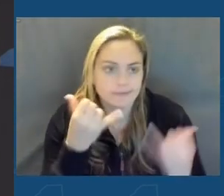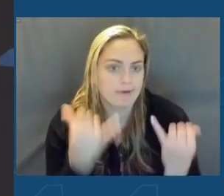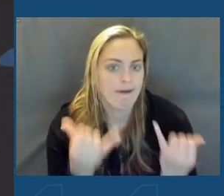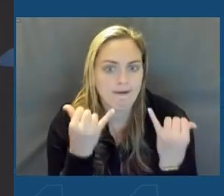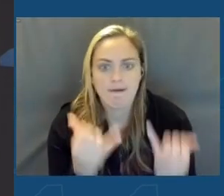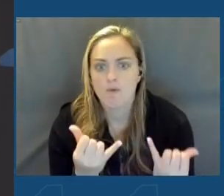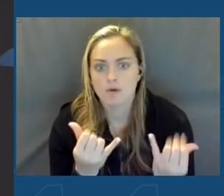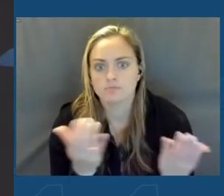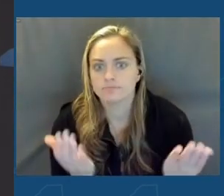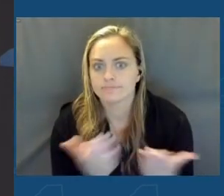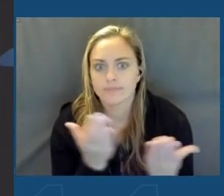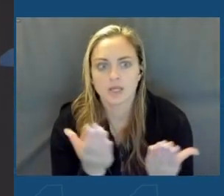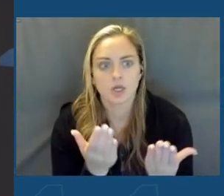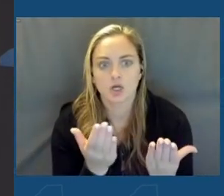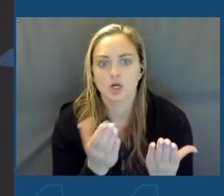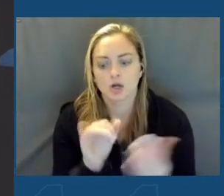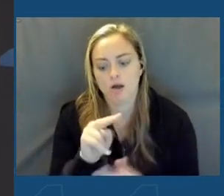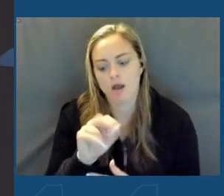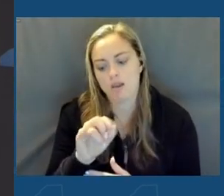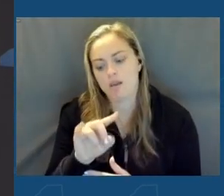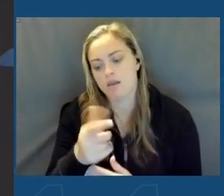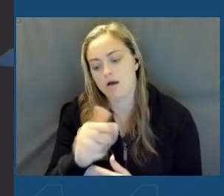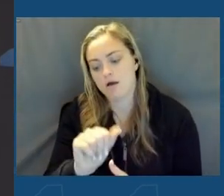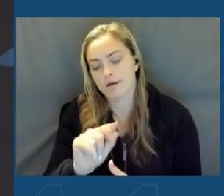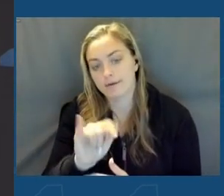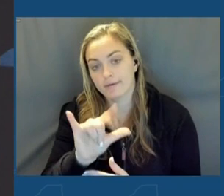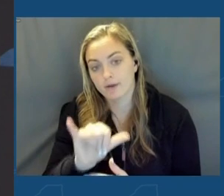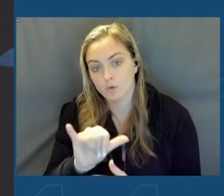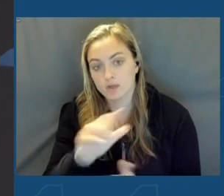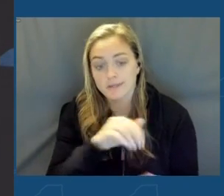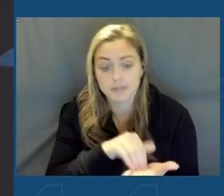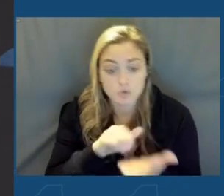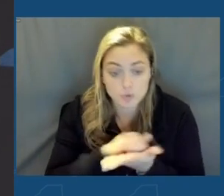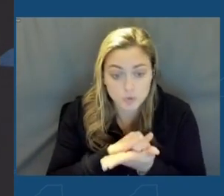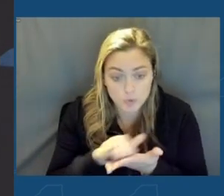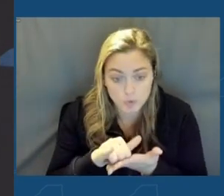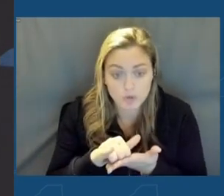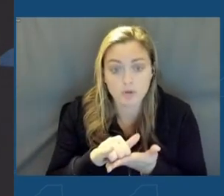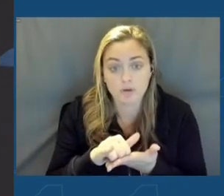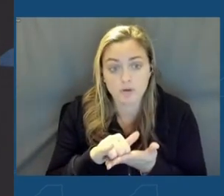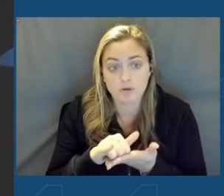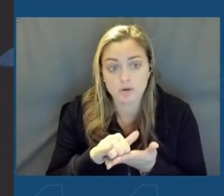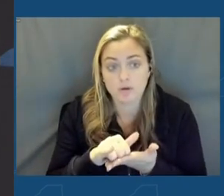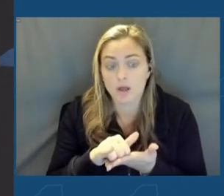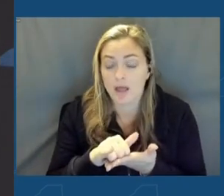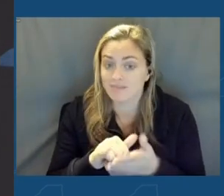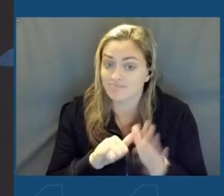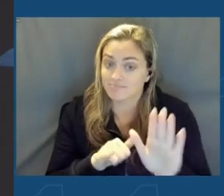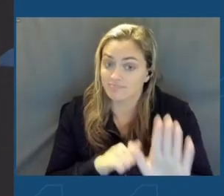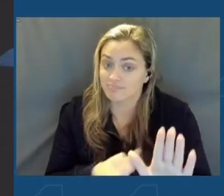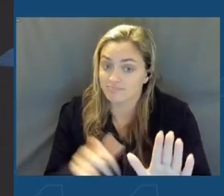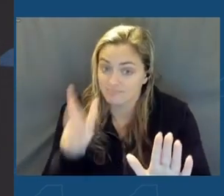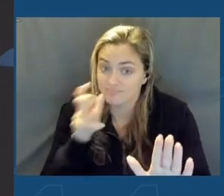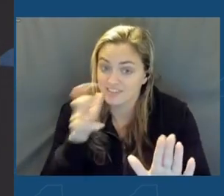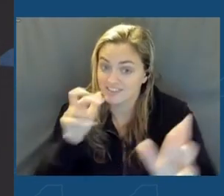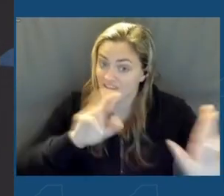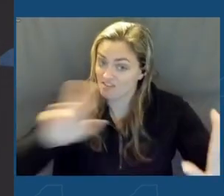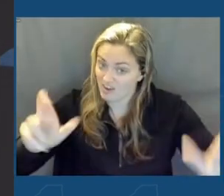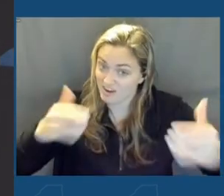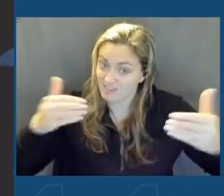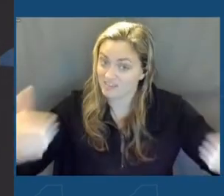It is here in Onondaga County in central New York. And listen, everybody, buckle up.